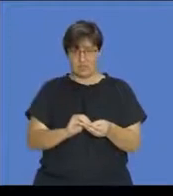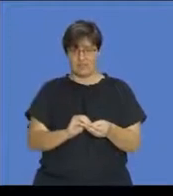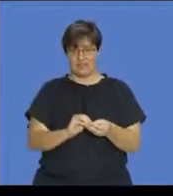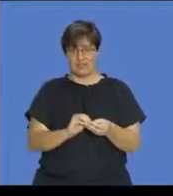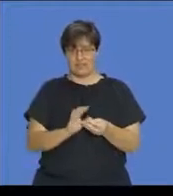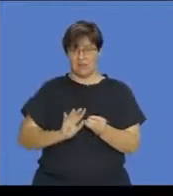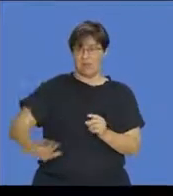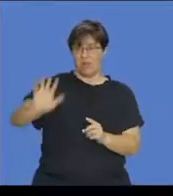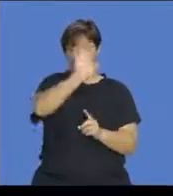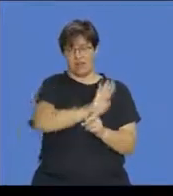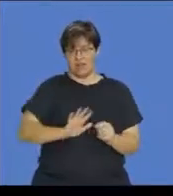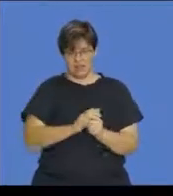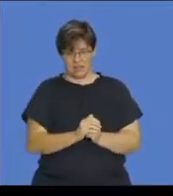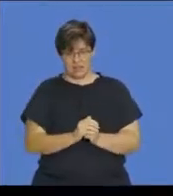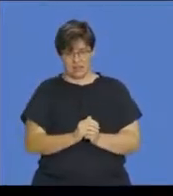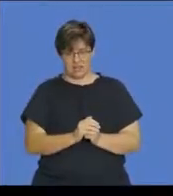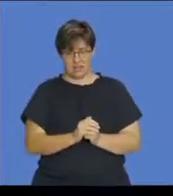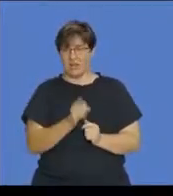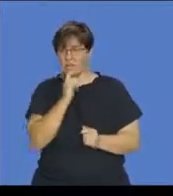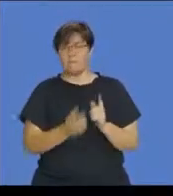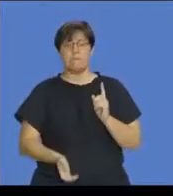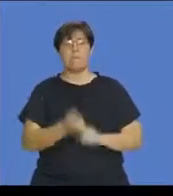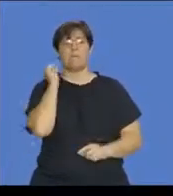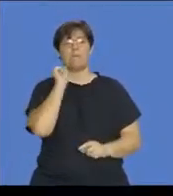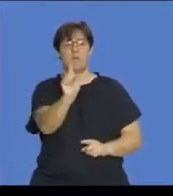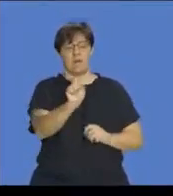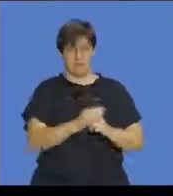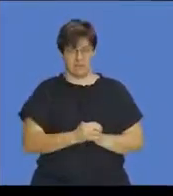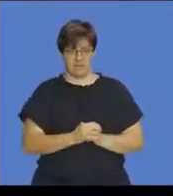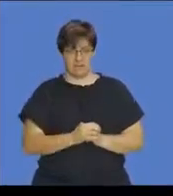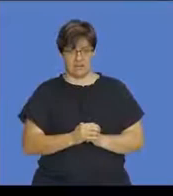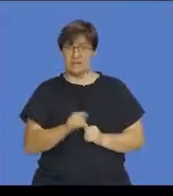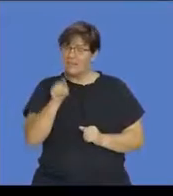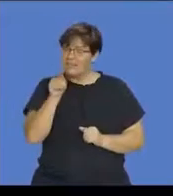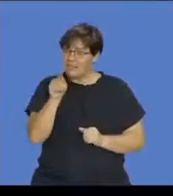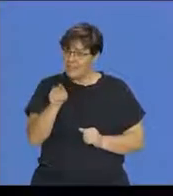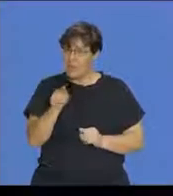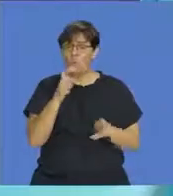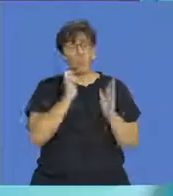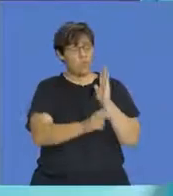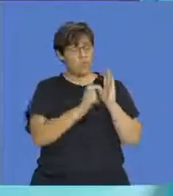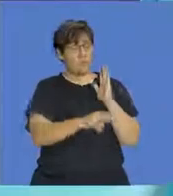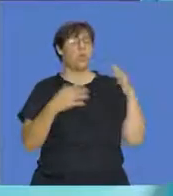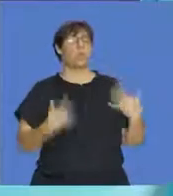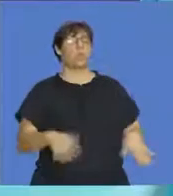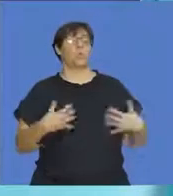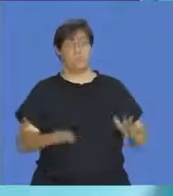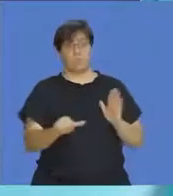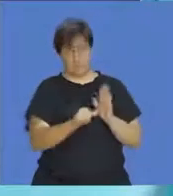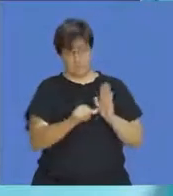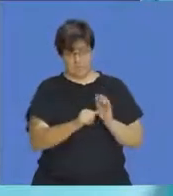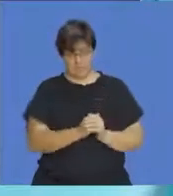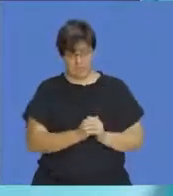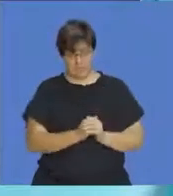space. And that comes out to 1. Now guys, that's a very important rule. And it's a very important